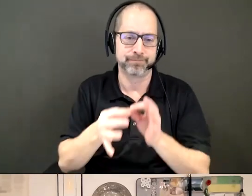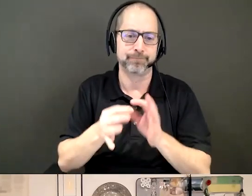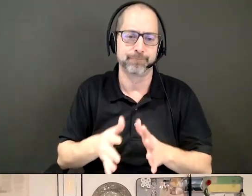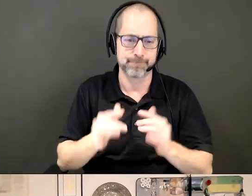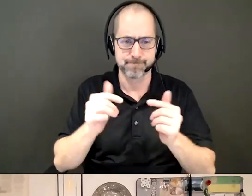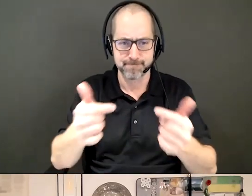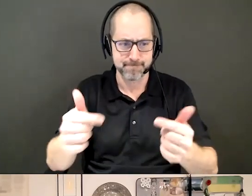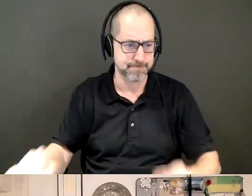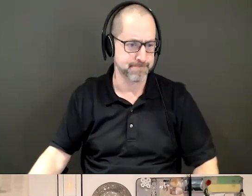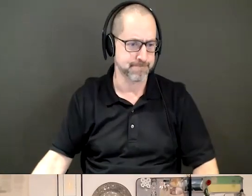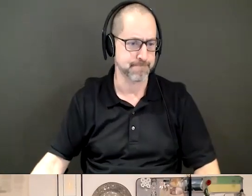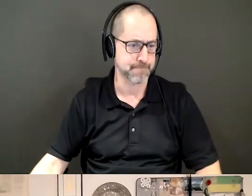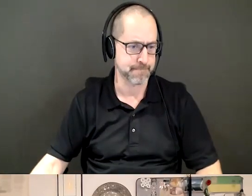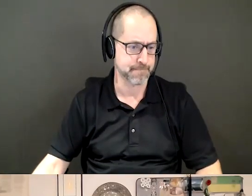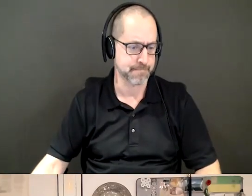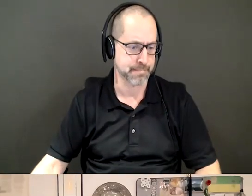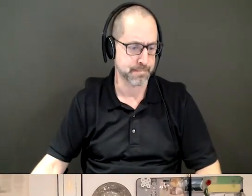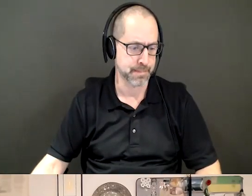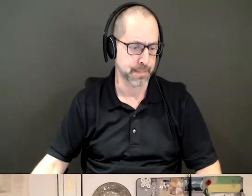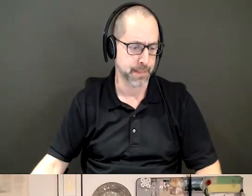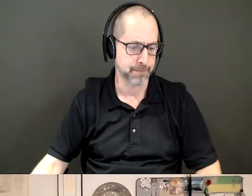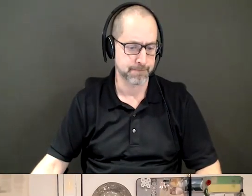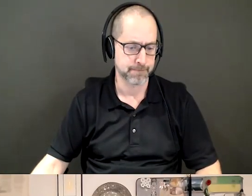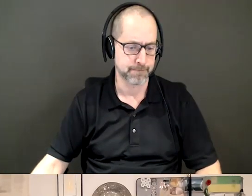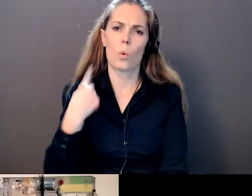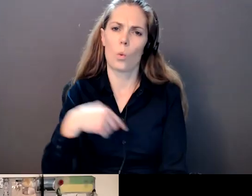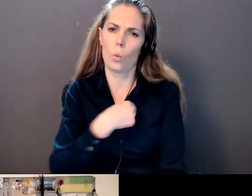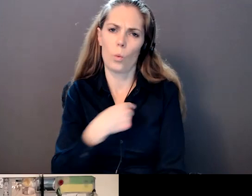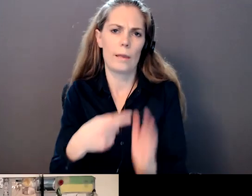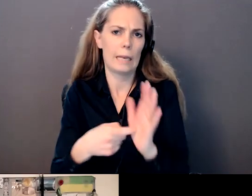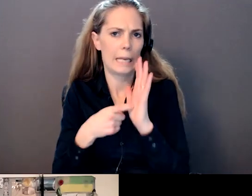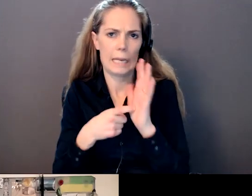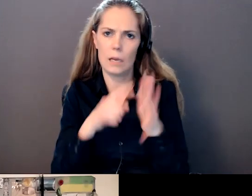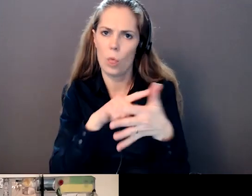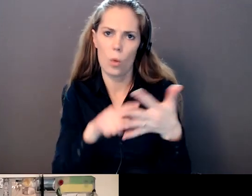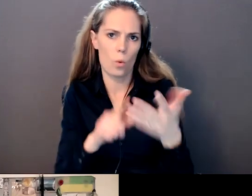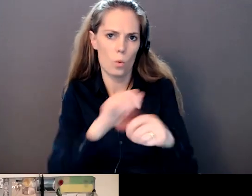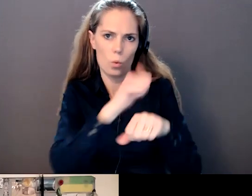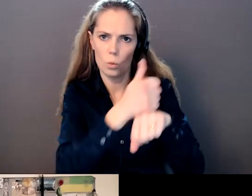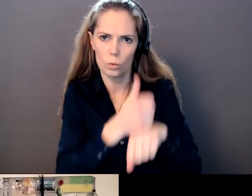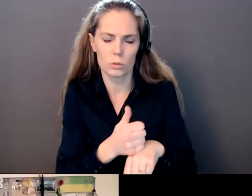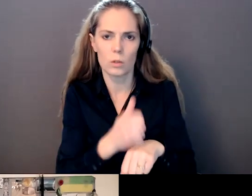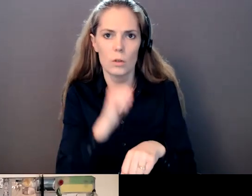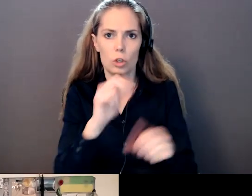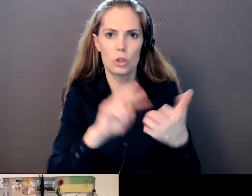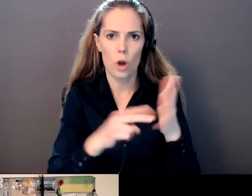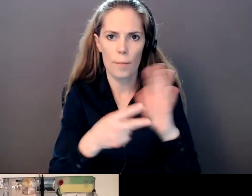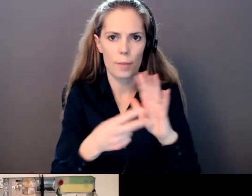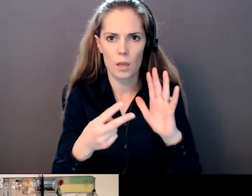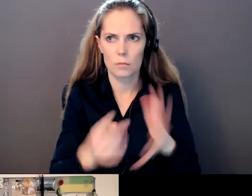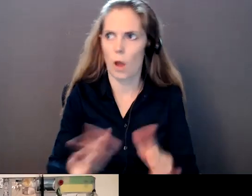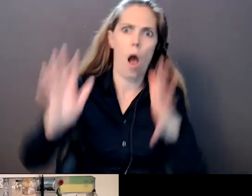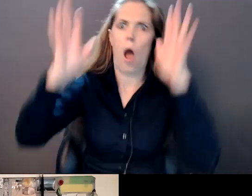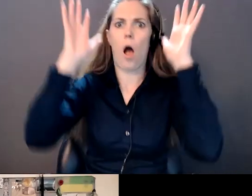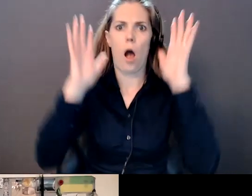in place and not in a reactionary way that when all of a something hits a newspaper that we're going to have a national meeting and talk about the